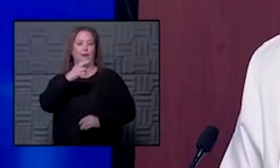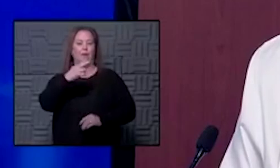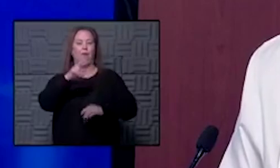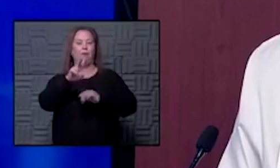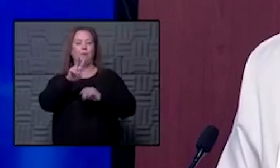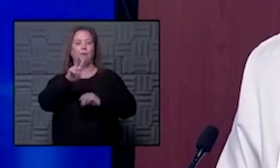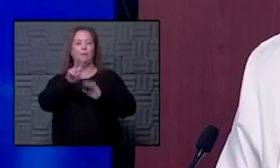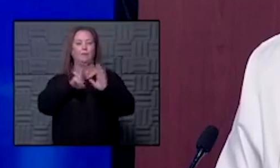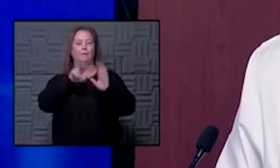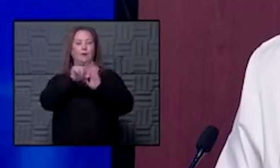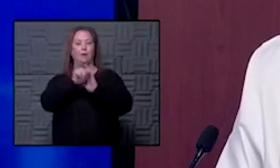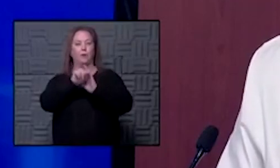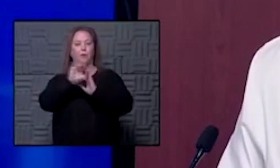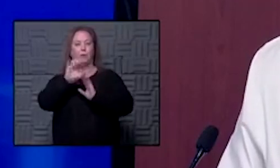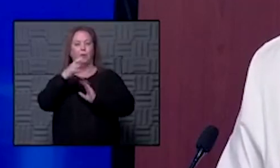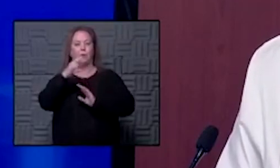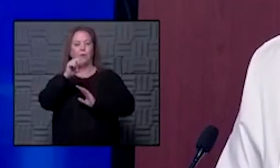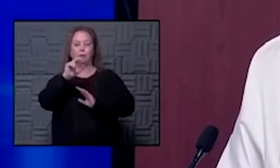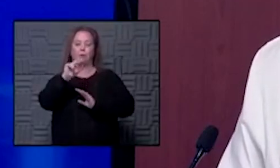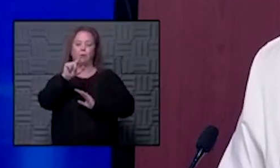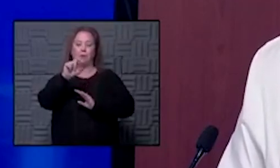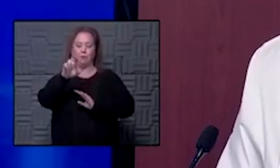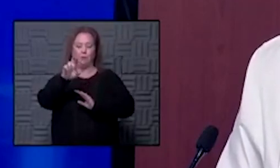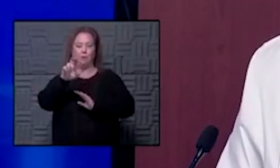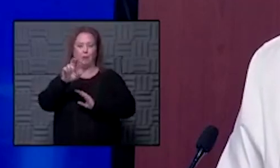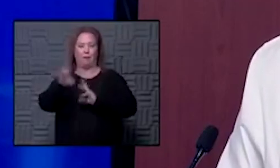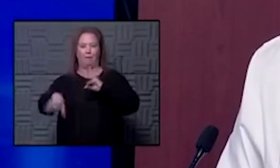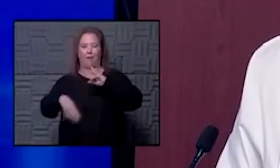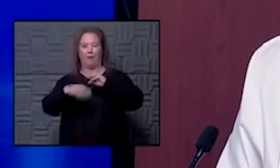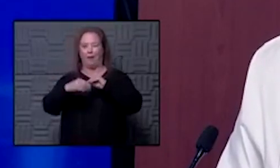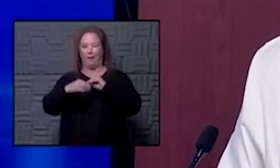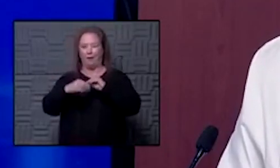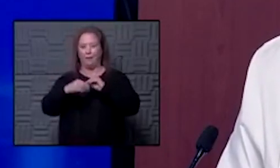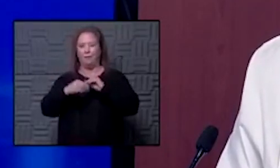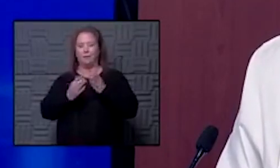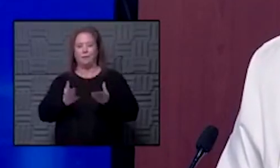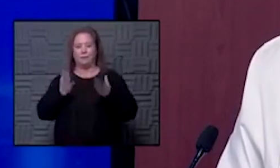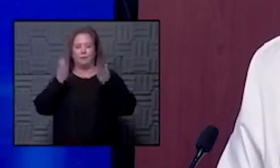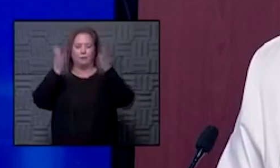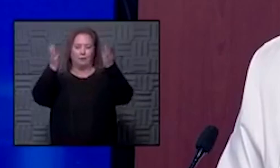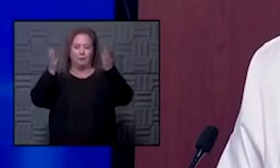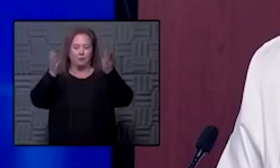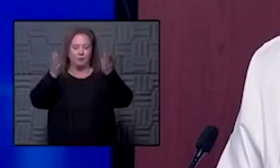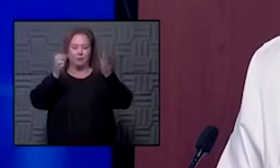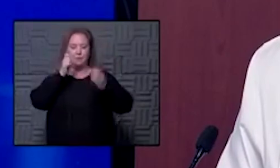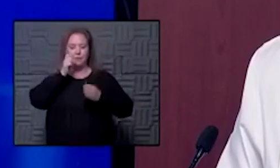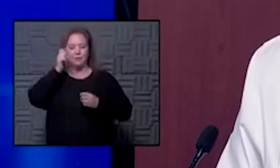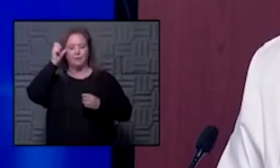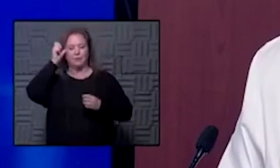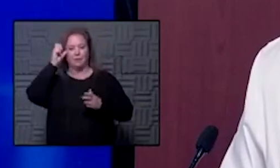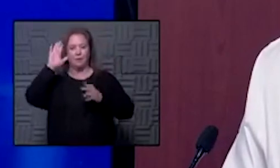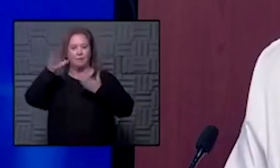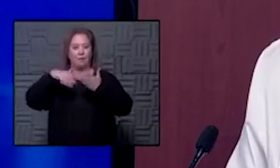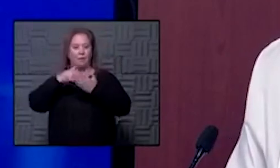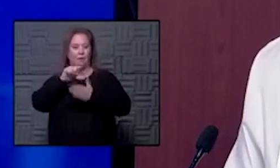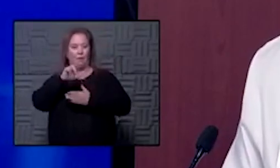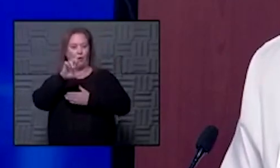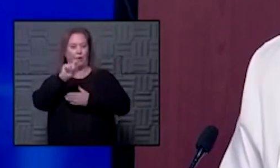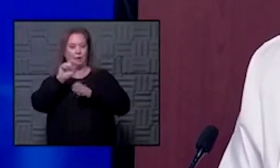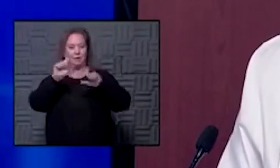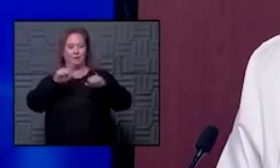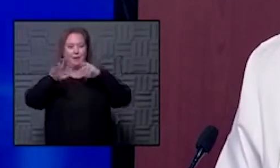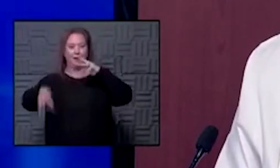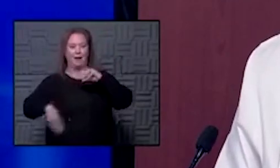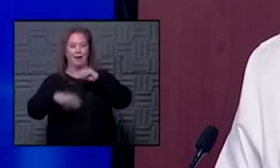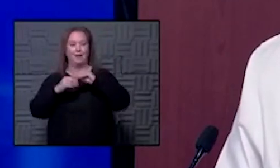video recording uh with the chancellor and so i'll maybe throw out the things that i suggested and i'm sure um all of our guests have